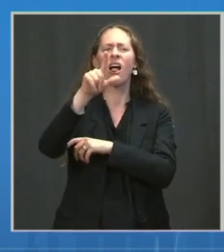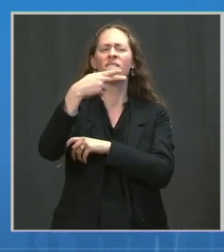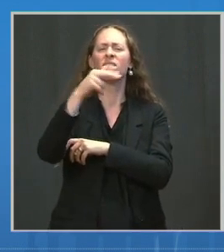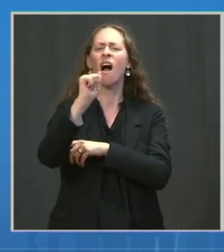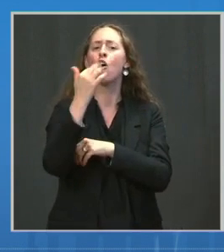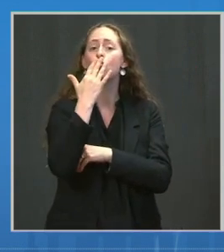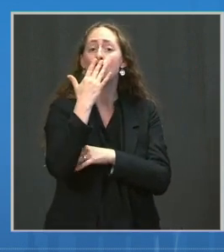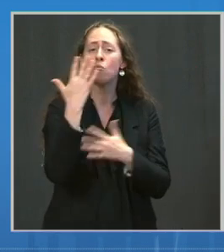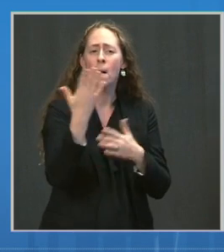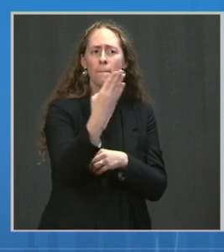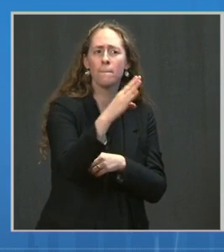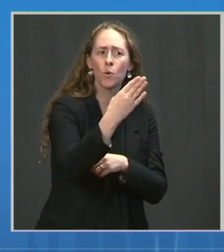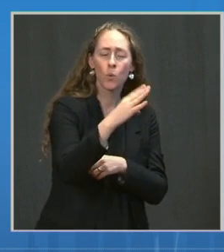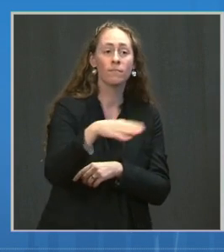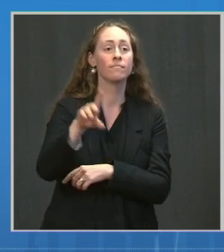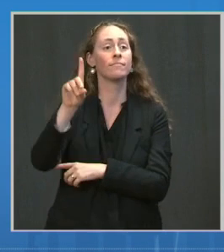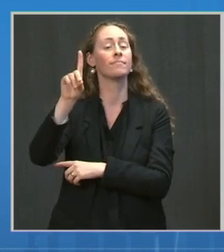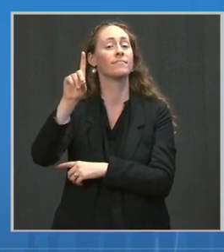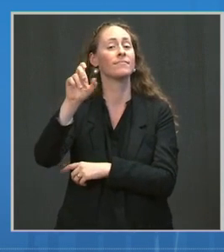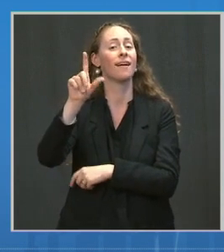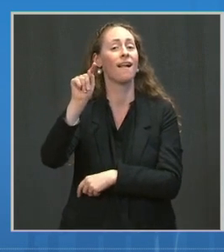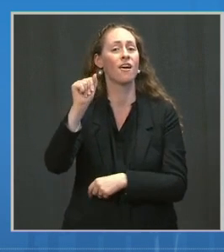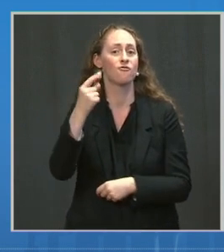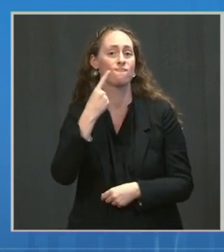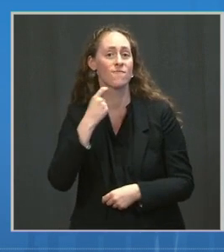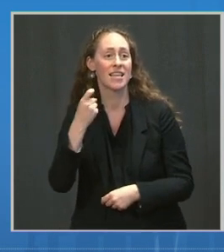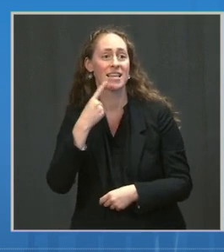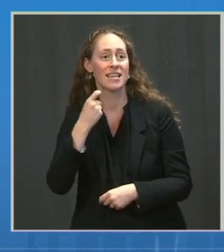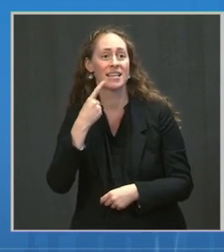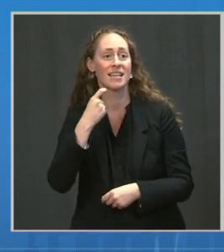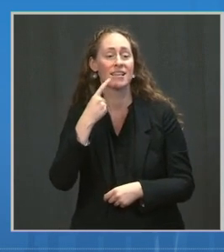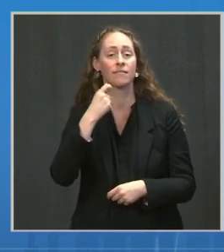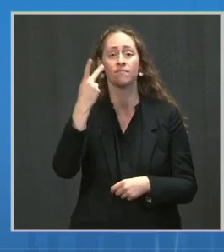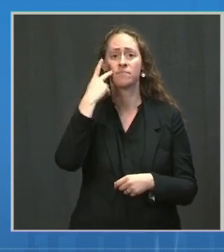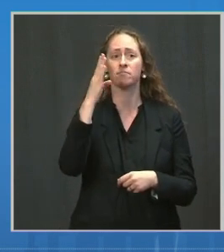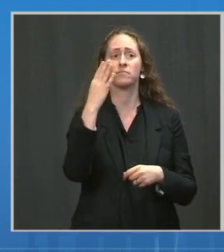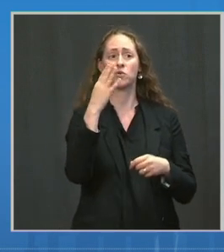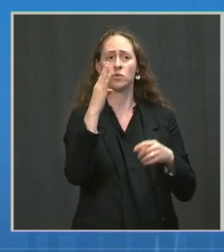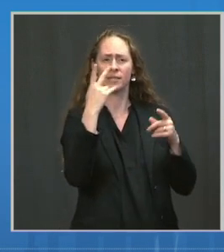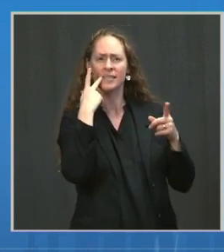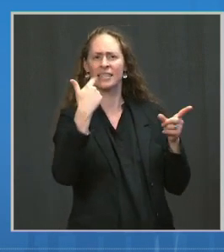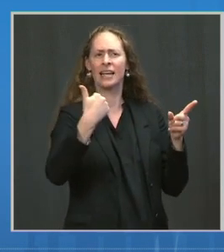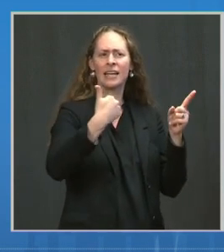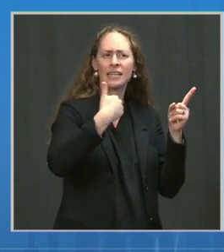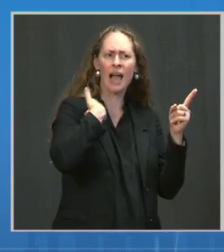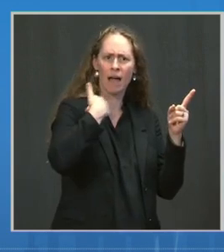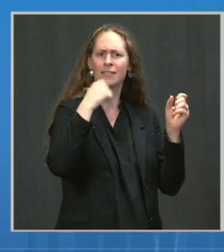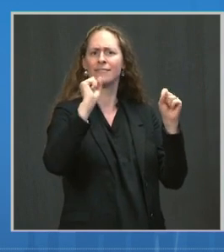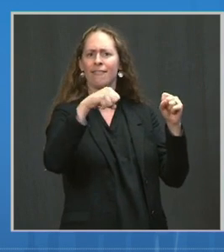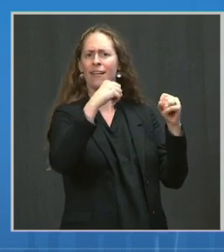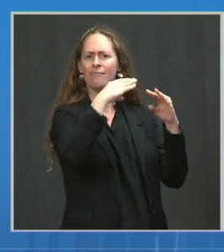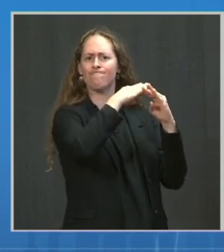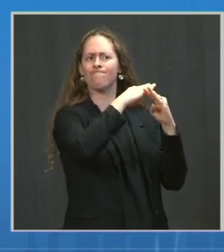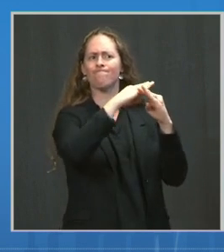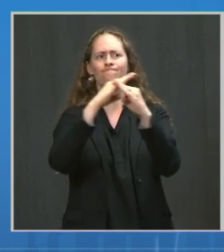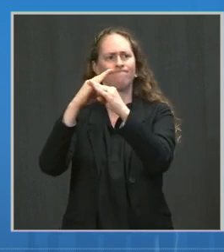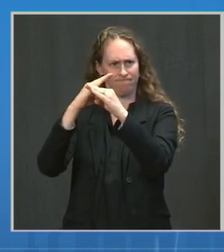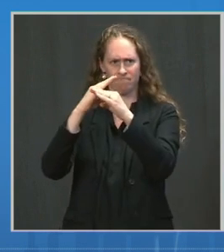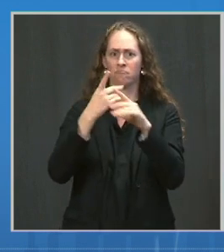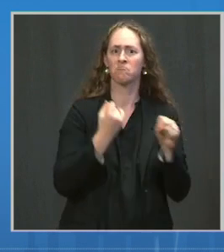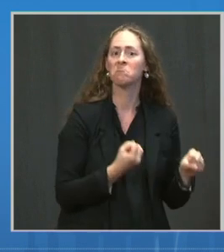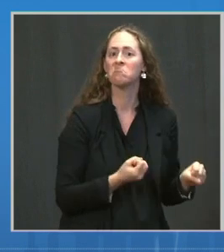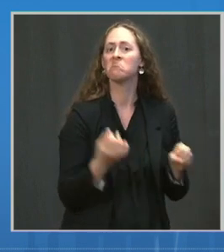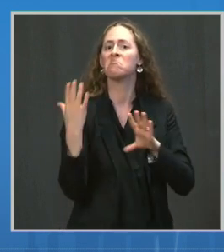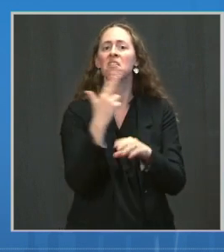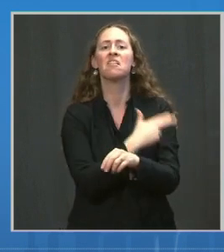in red. When you get to Canada, you see a similar protection against hospitalization, which is